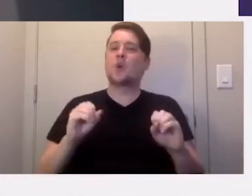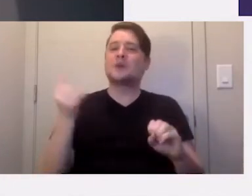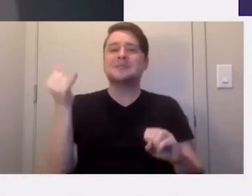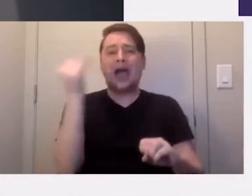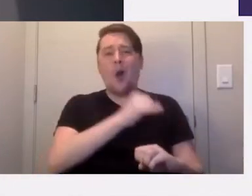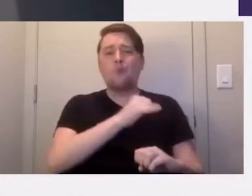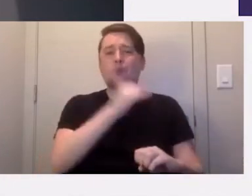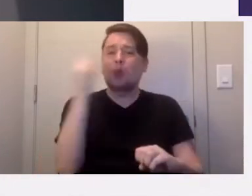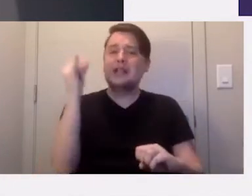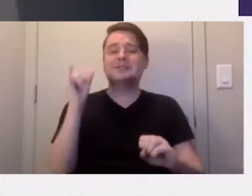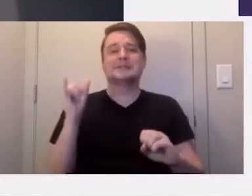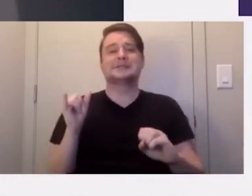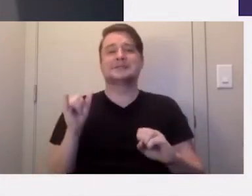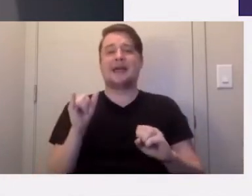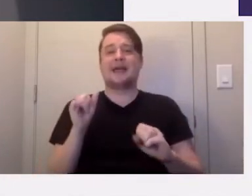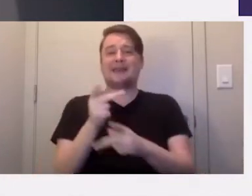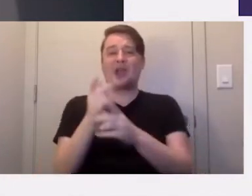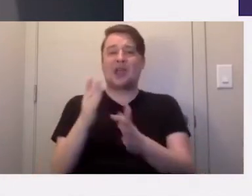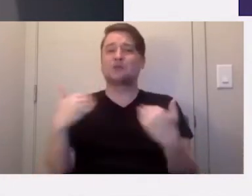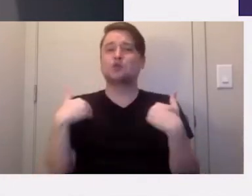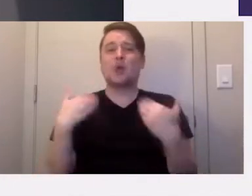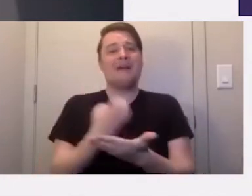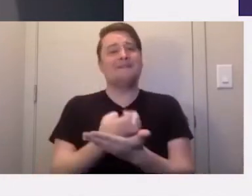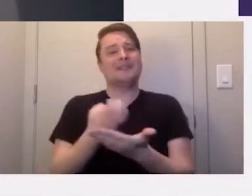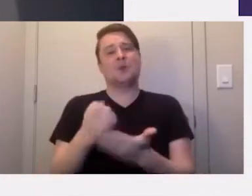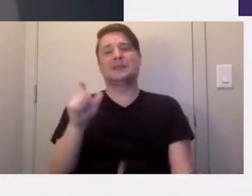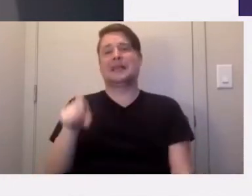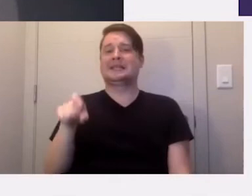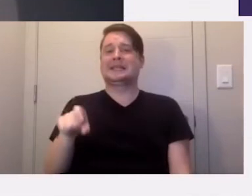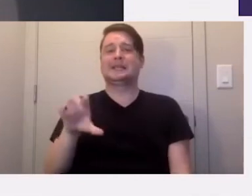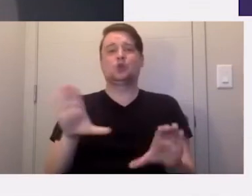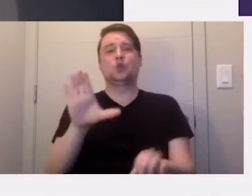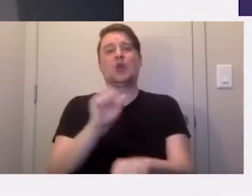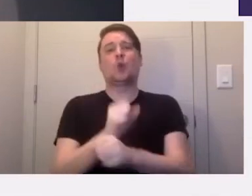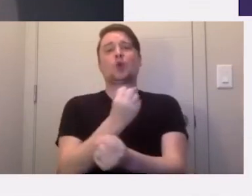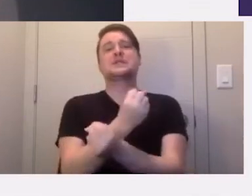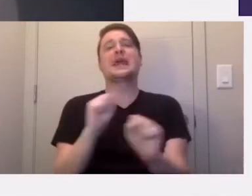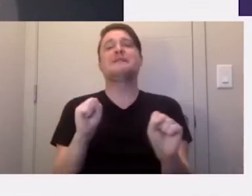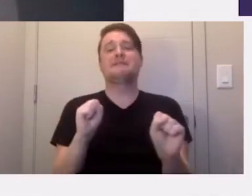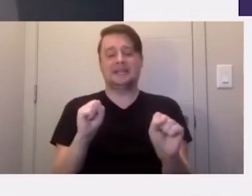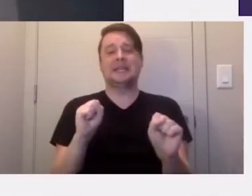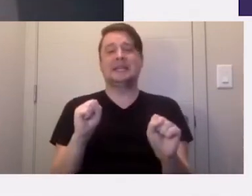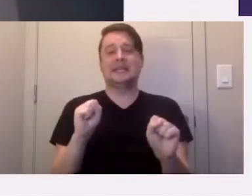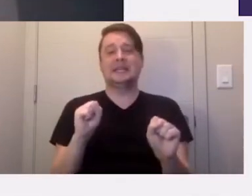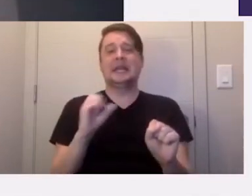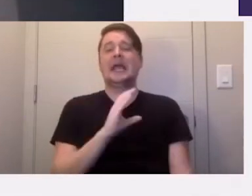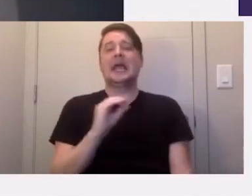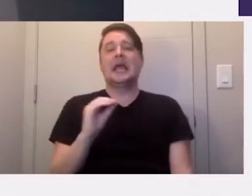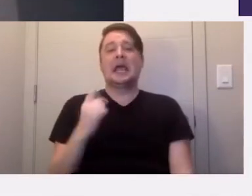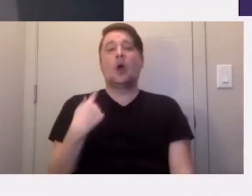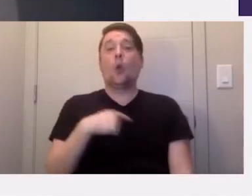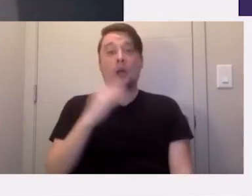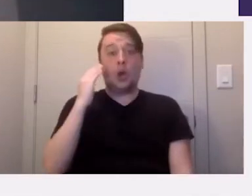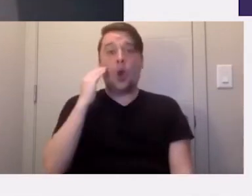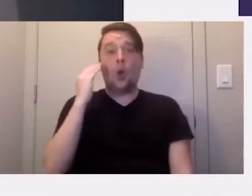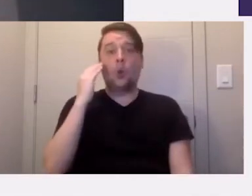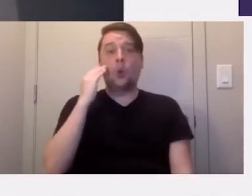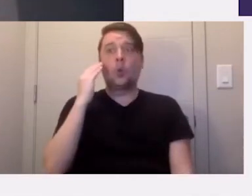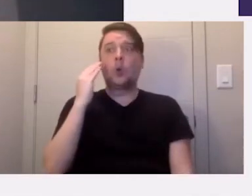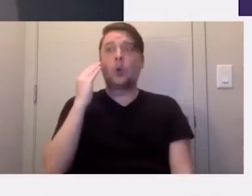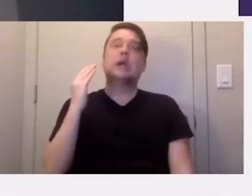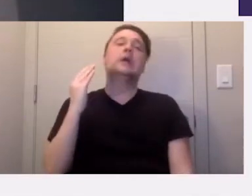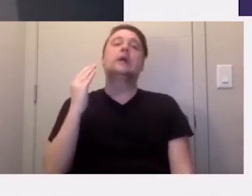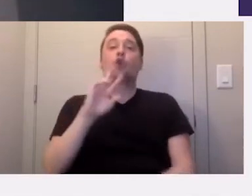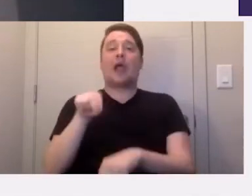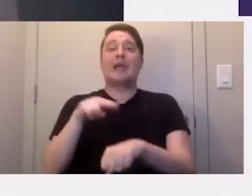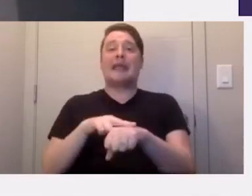that caregivers don't have the equipment that they need to do their work safely. And we know that there is a